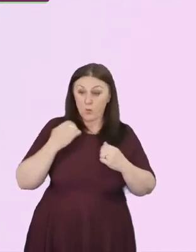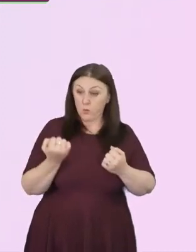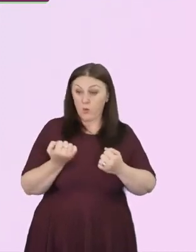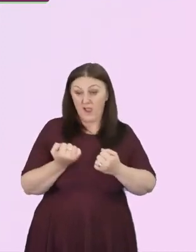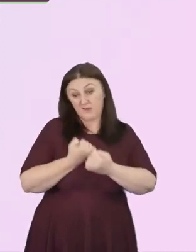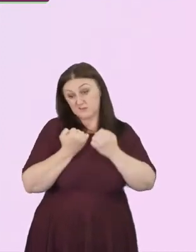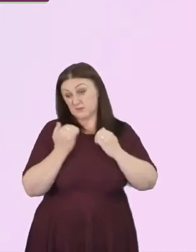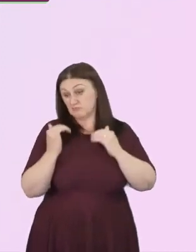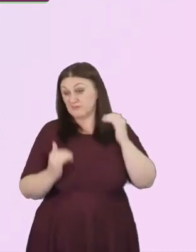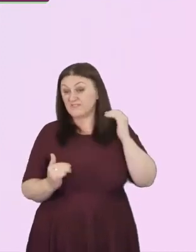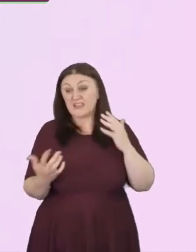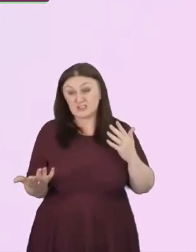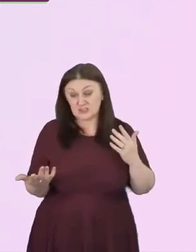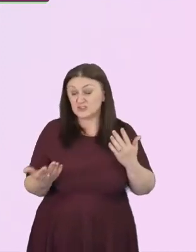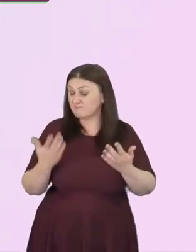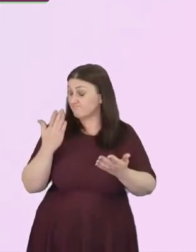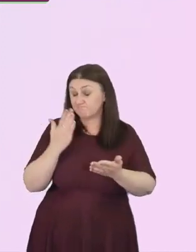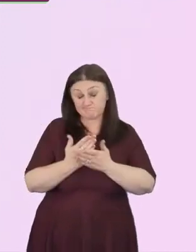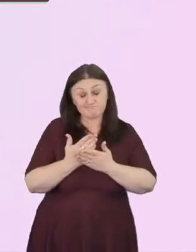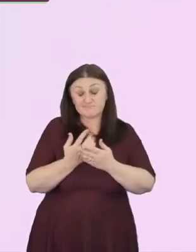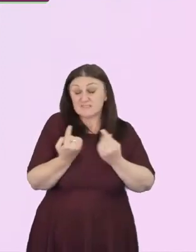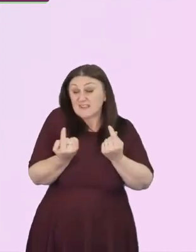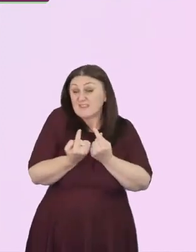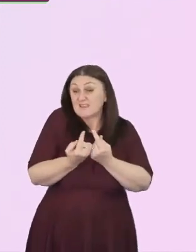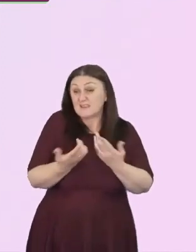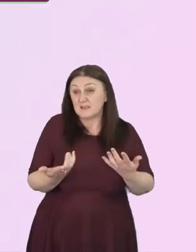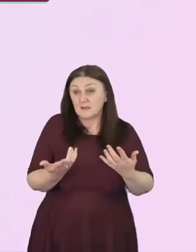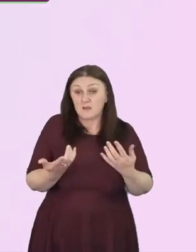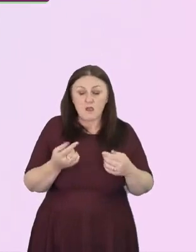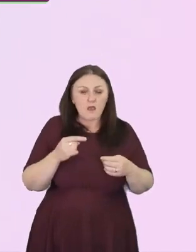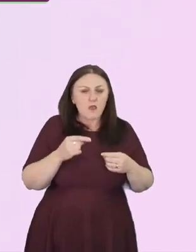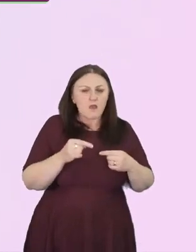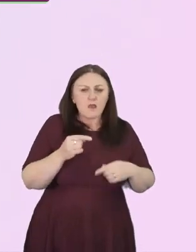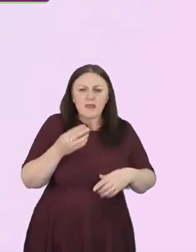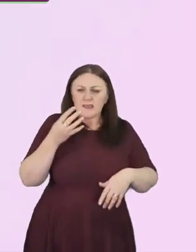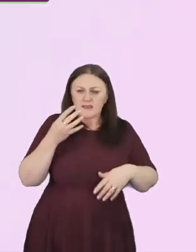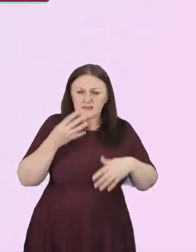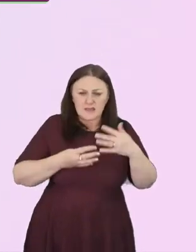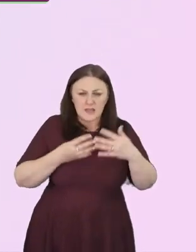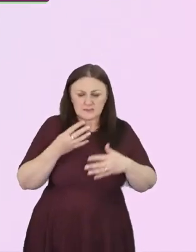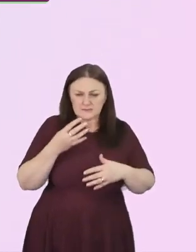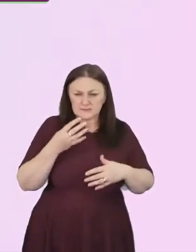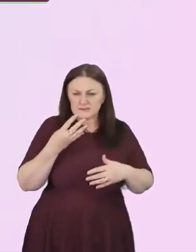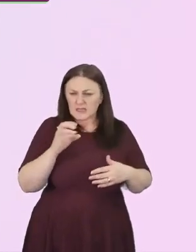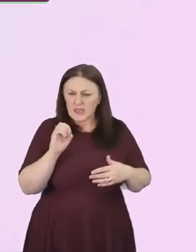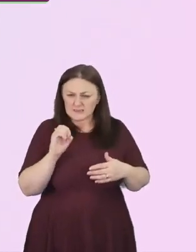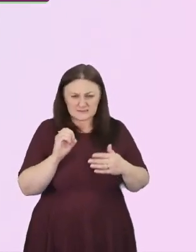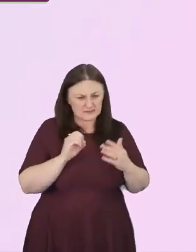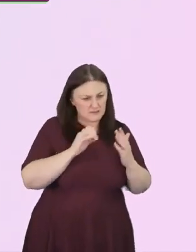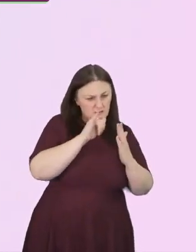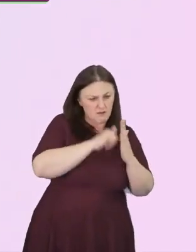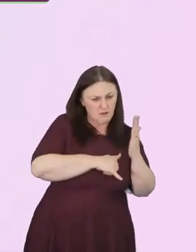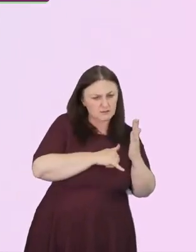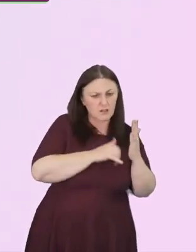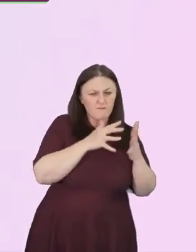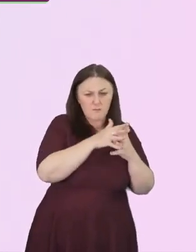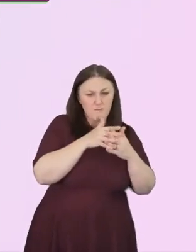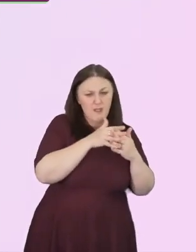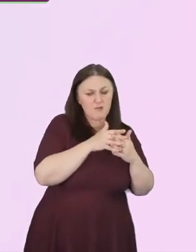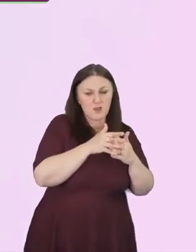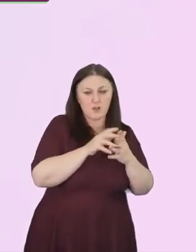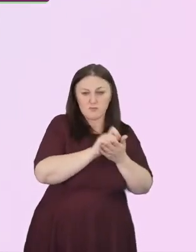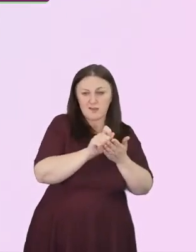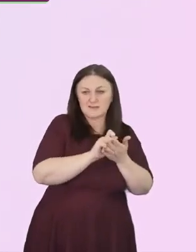a thing. A while back, someone sent me a 1990 article by an American writer called Peggy McIntosh.